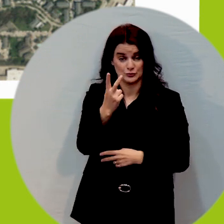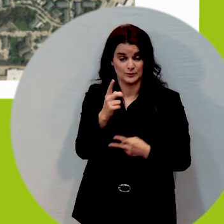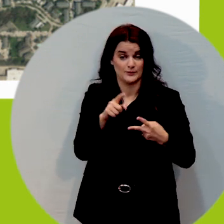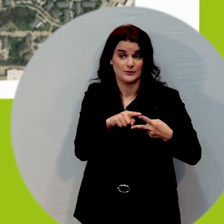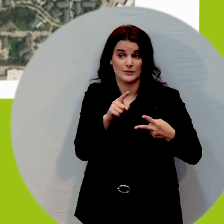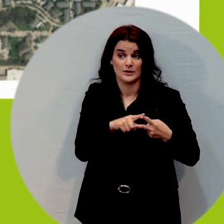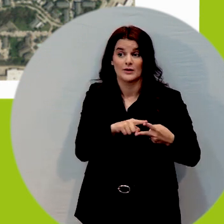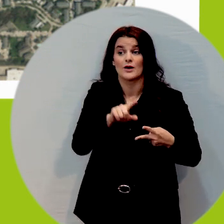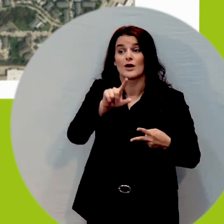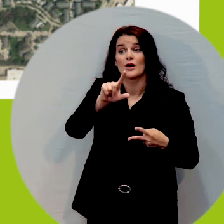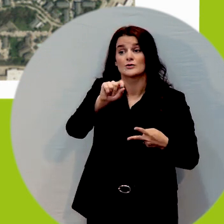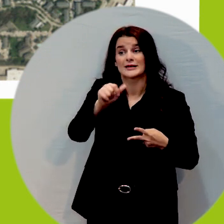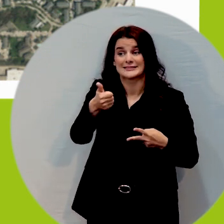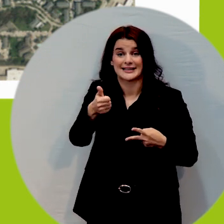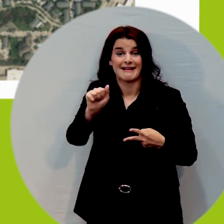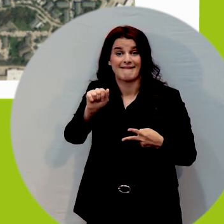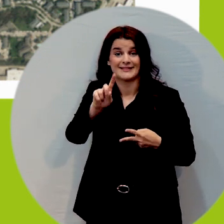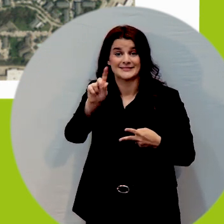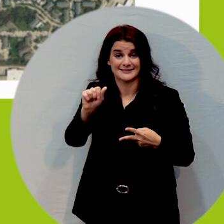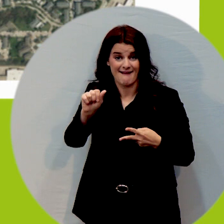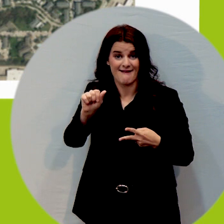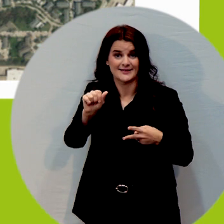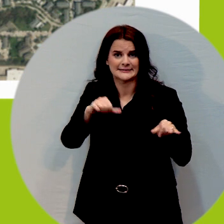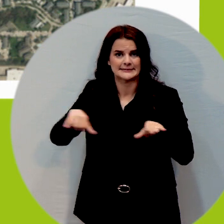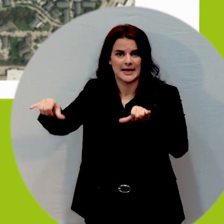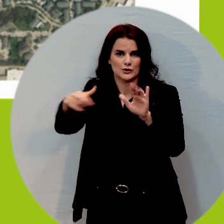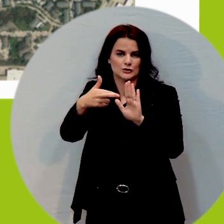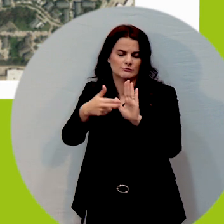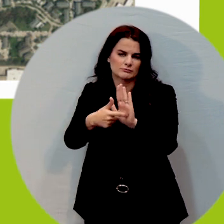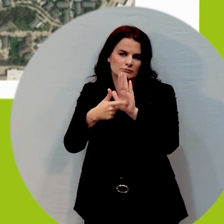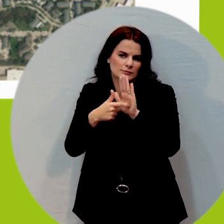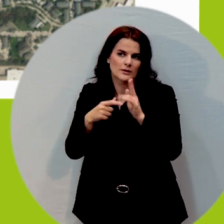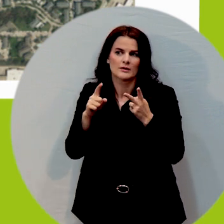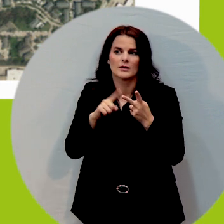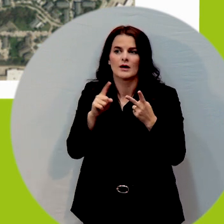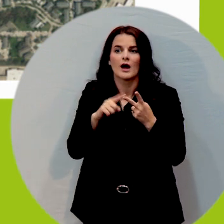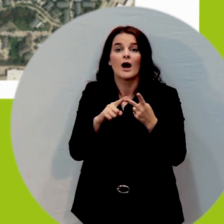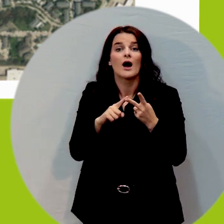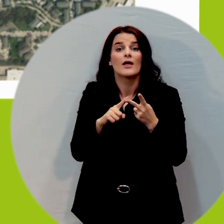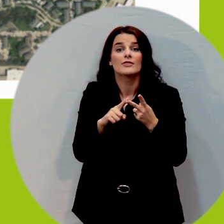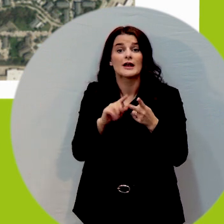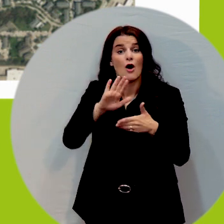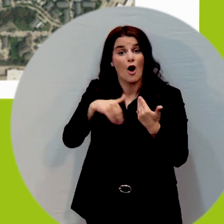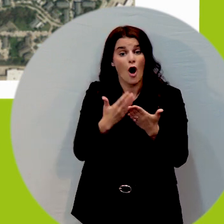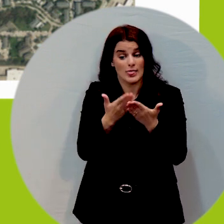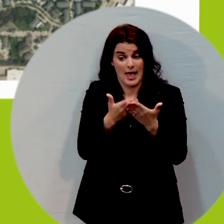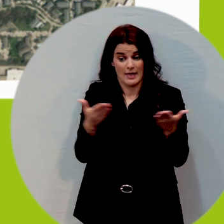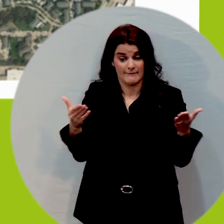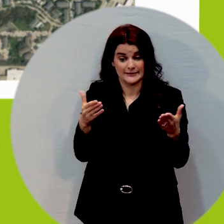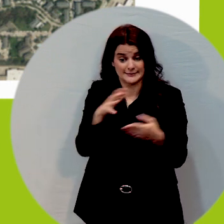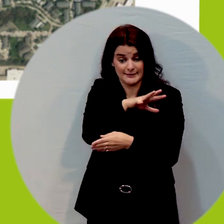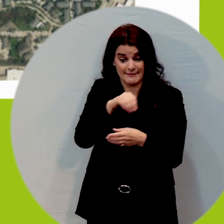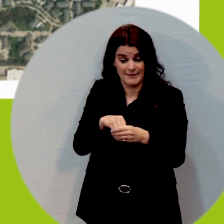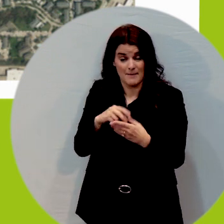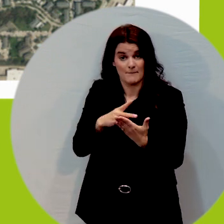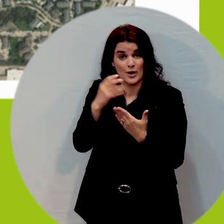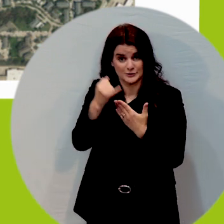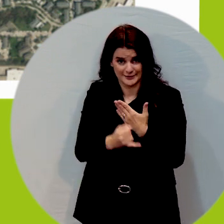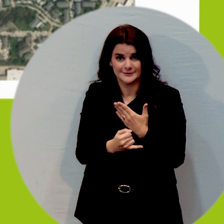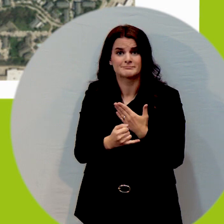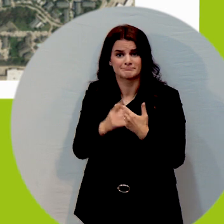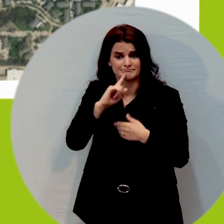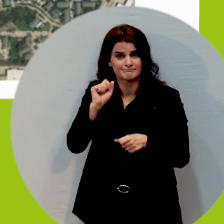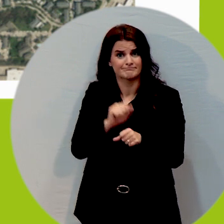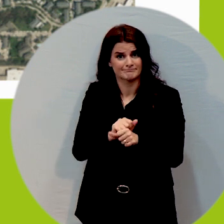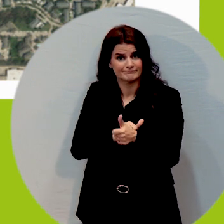2010 ADA standards and all elements that we would assess during the project were in alignment with the 2012 Texas